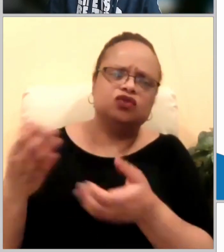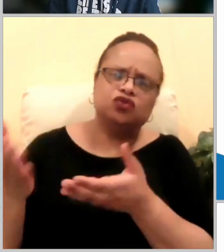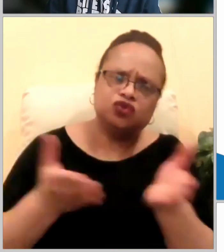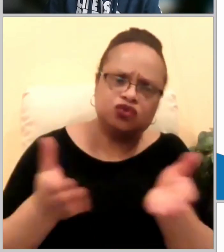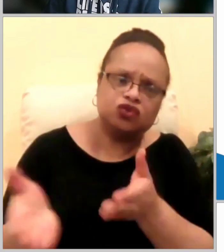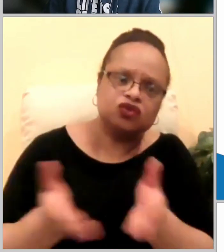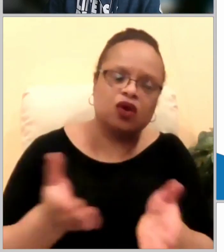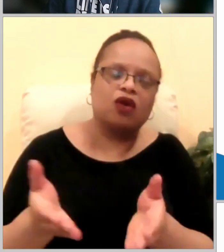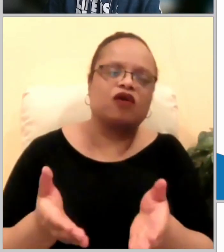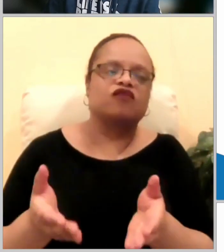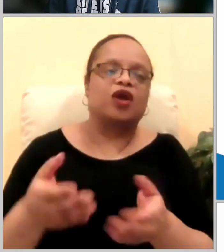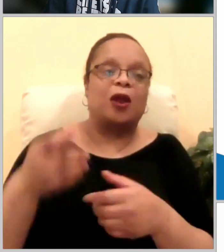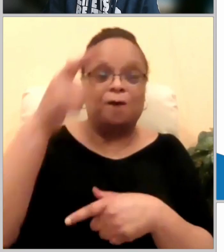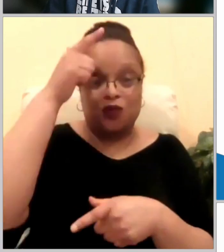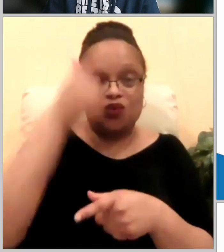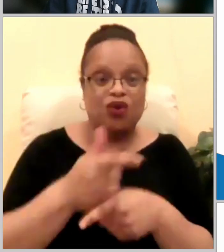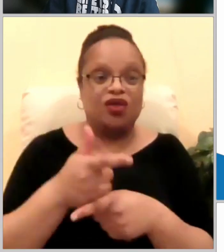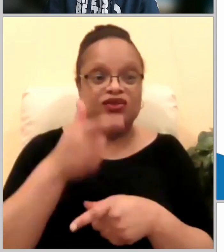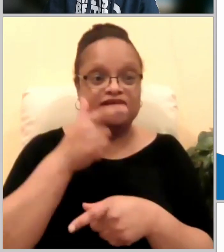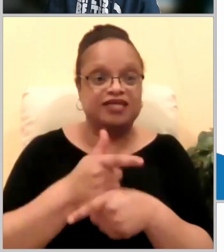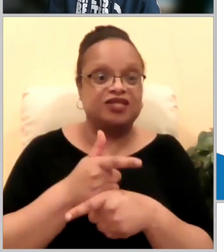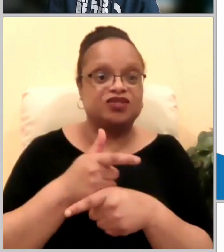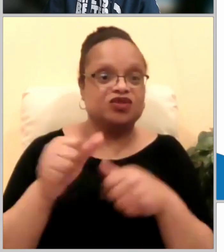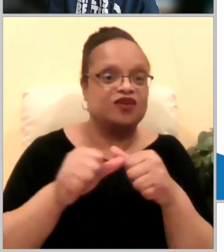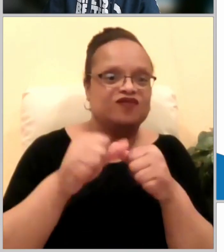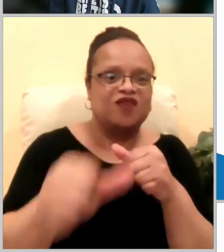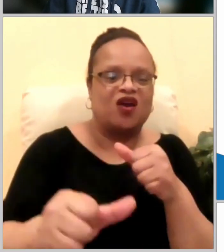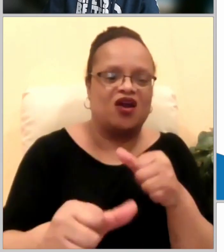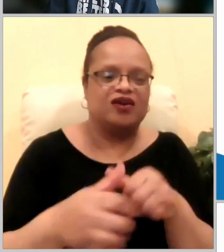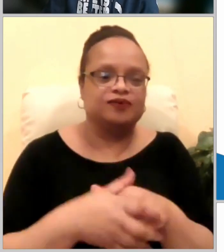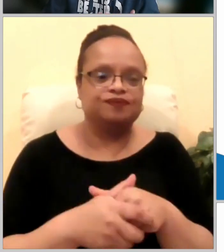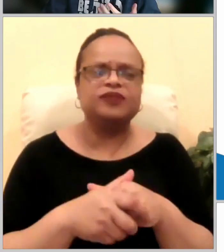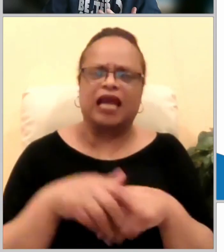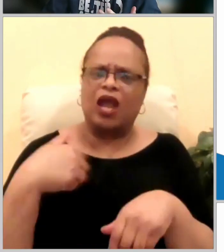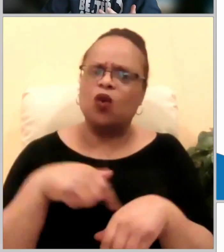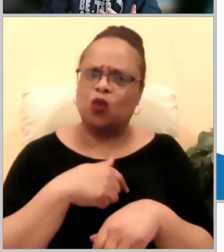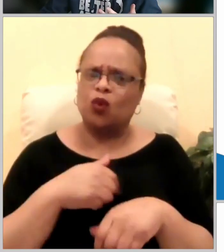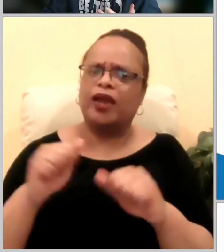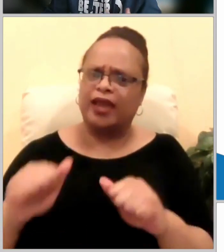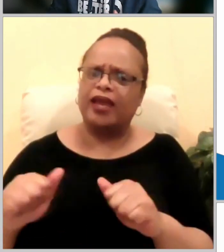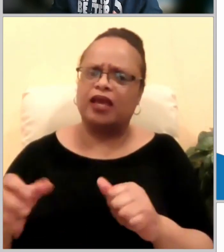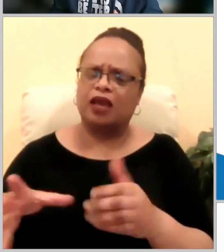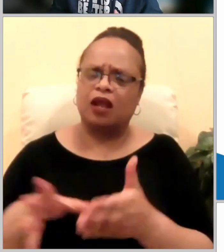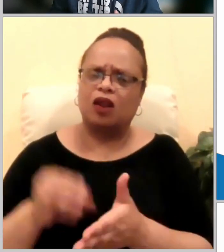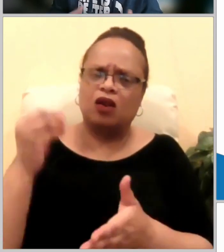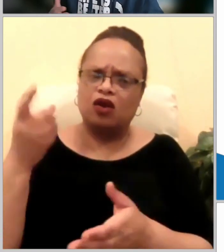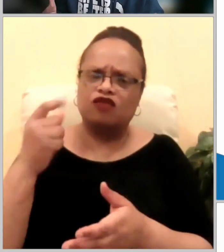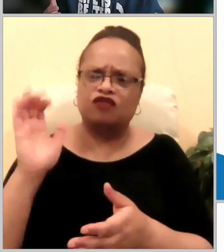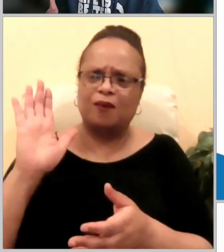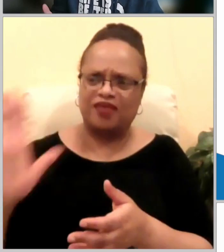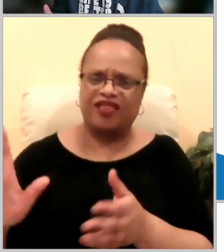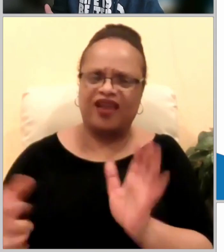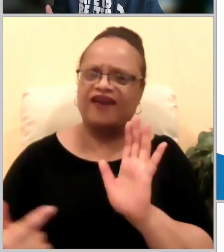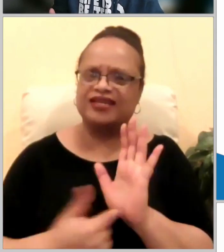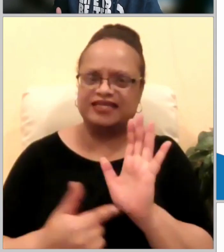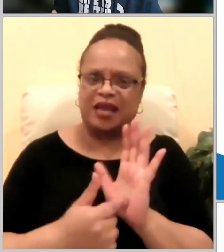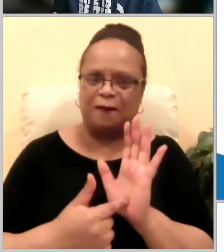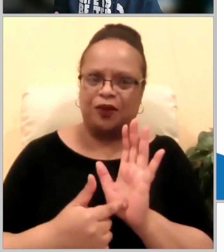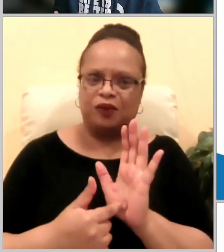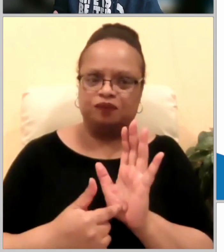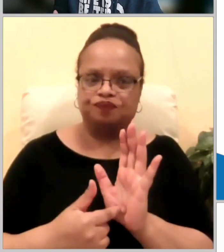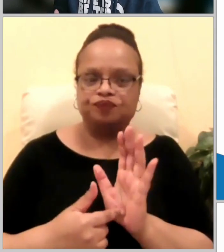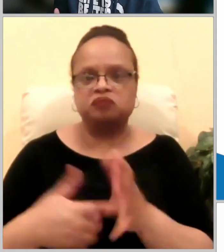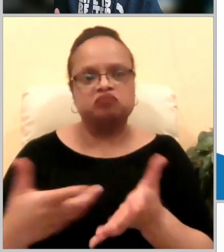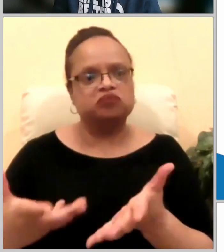and in need we can learn so much from these young disciples right and you know giving doesn't always have to be monetary or